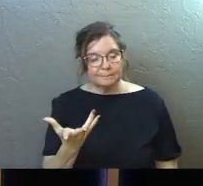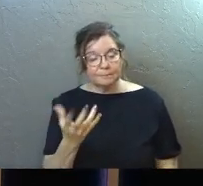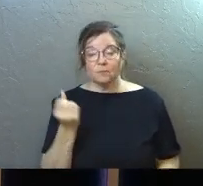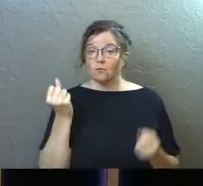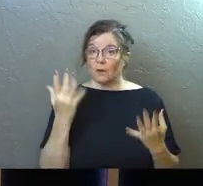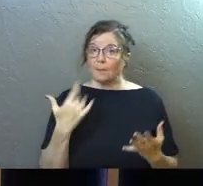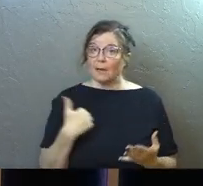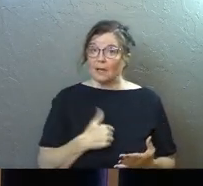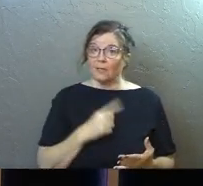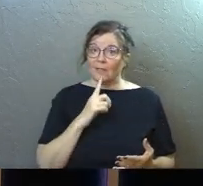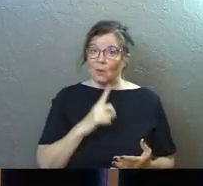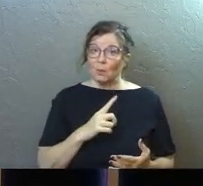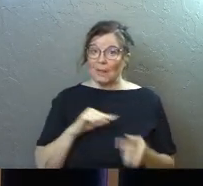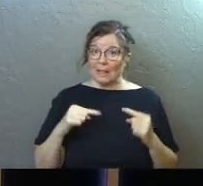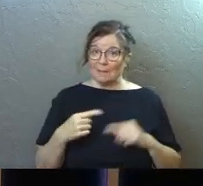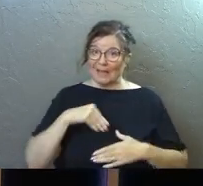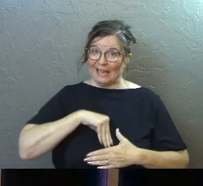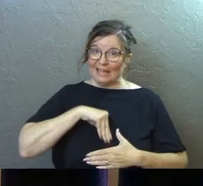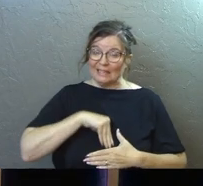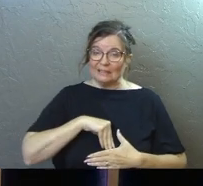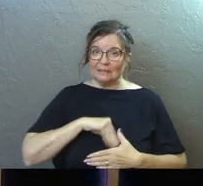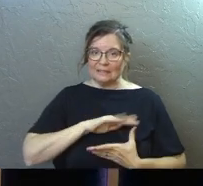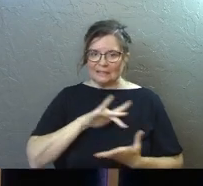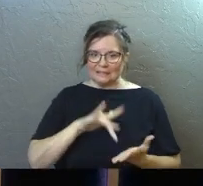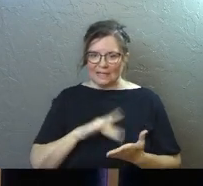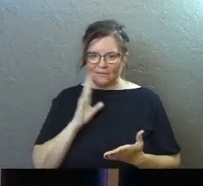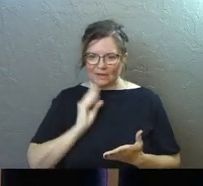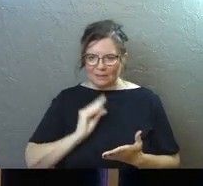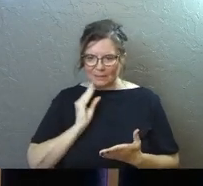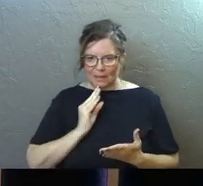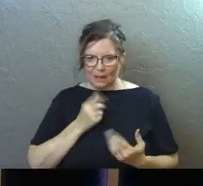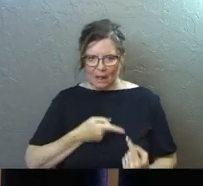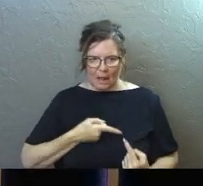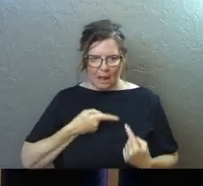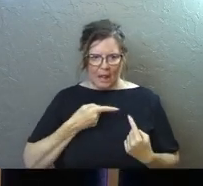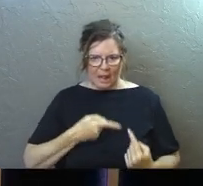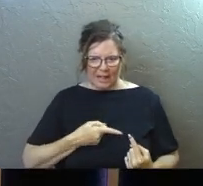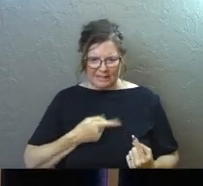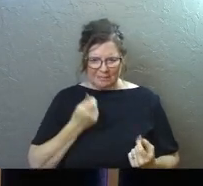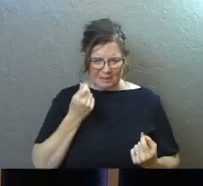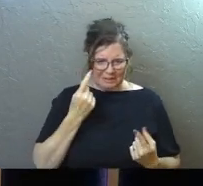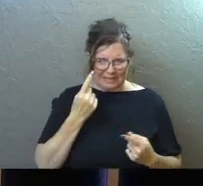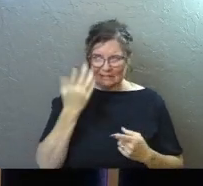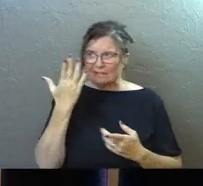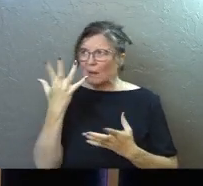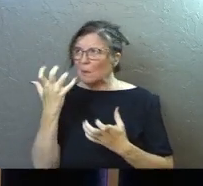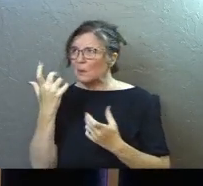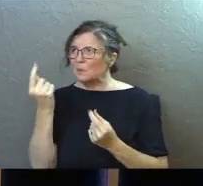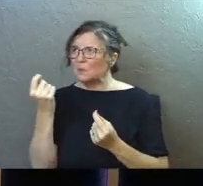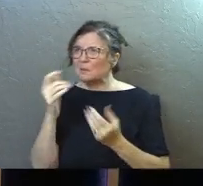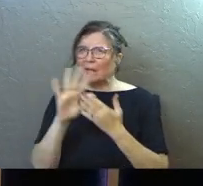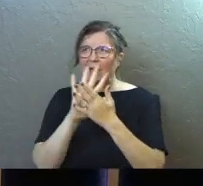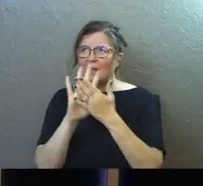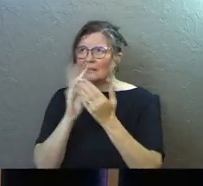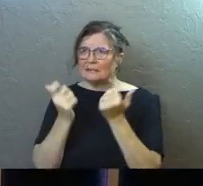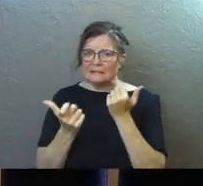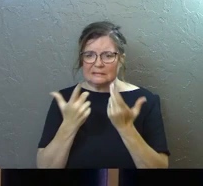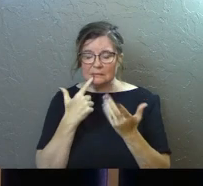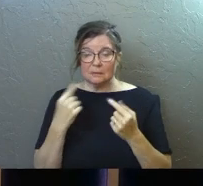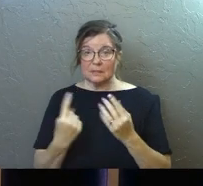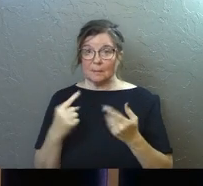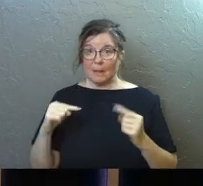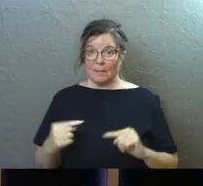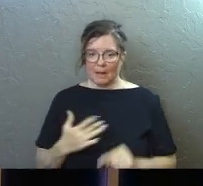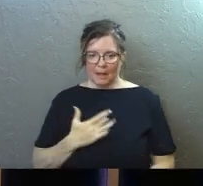For many of us, there's a real pain in the center of our experience with Jesus Christ, Christ. And sometimes that